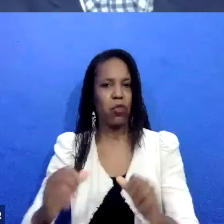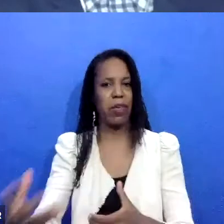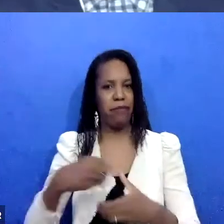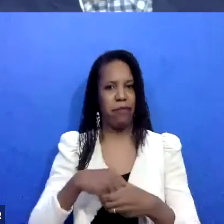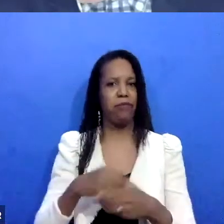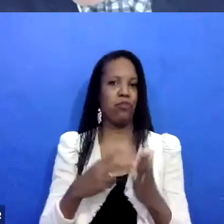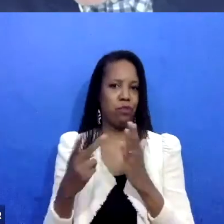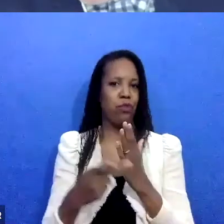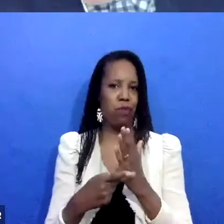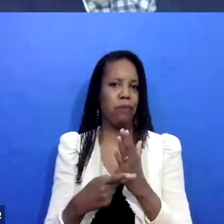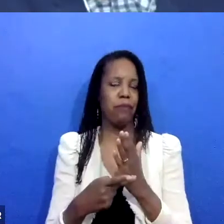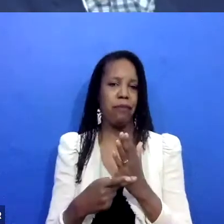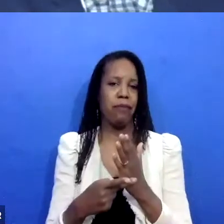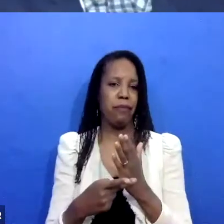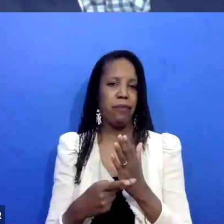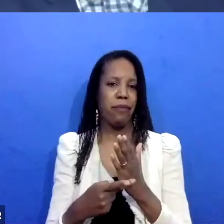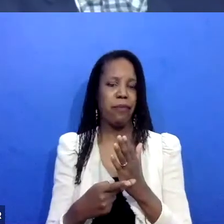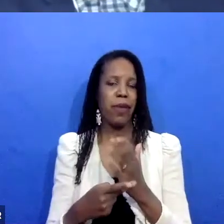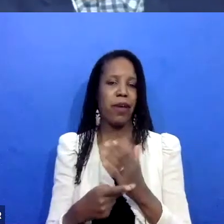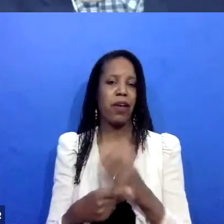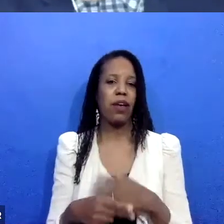other expectations, um, we,